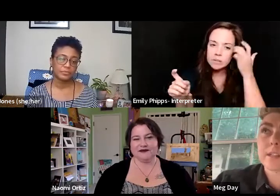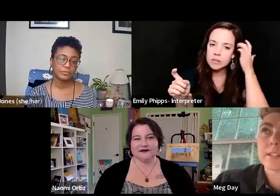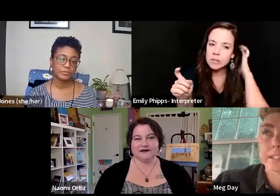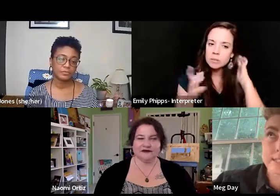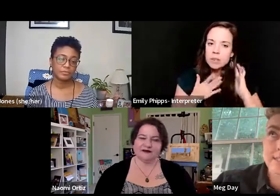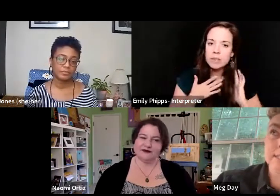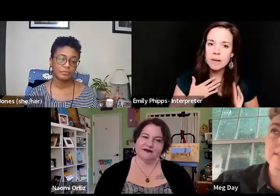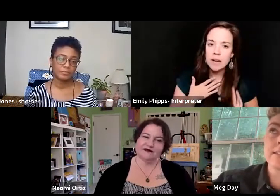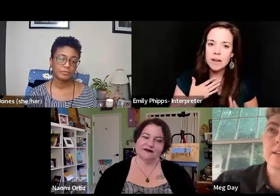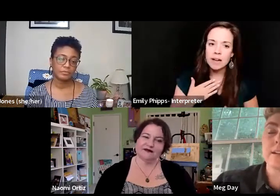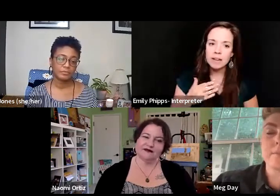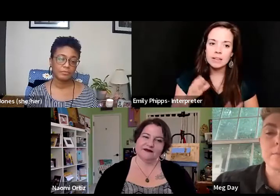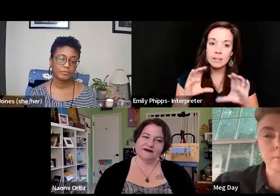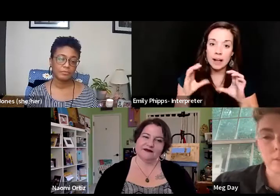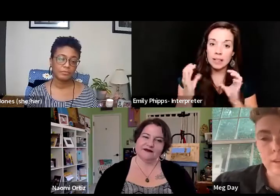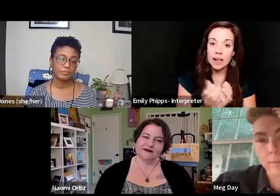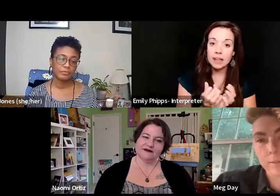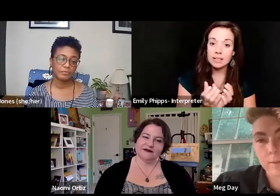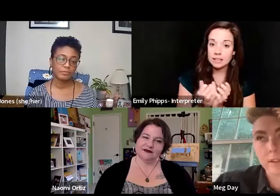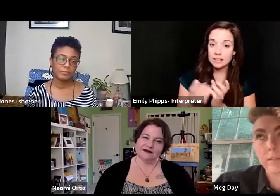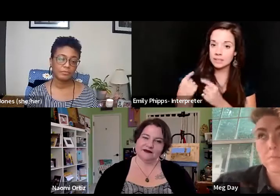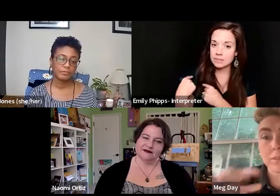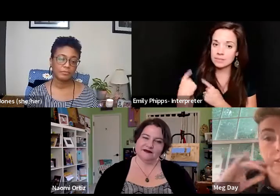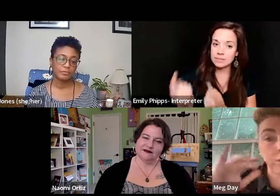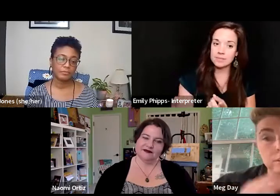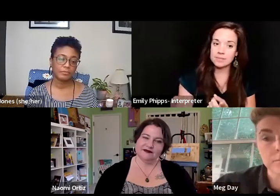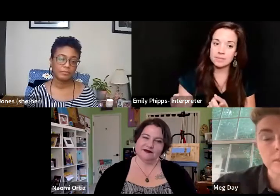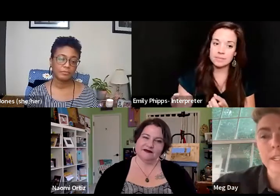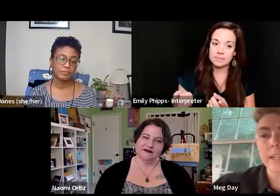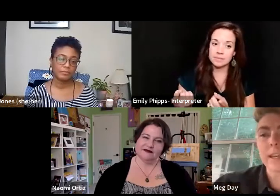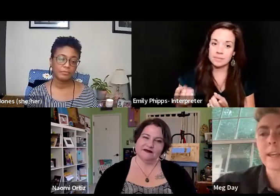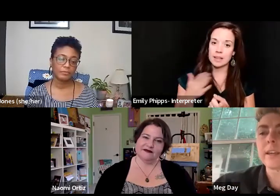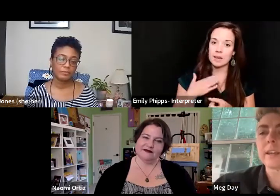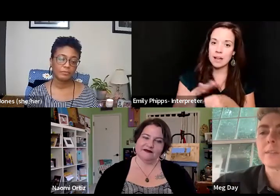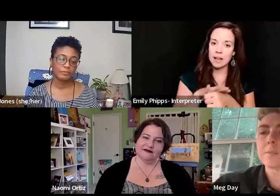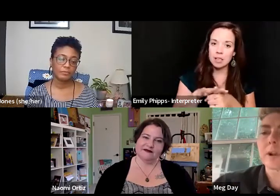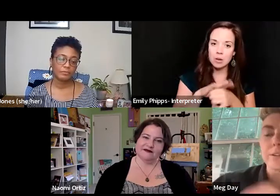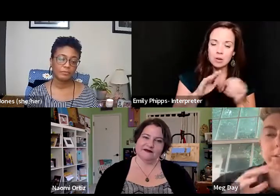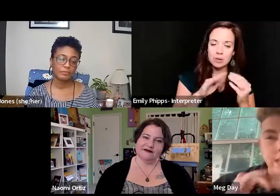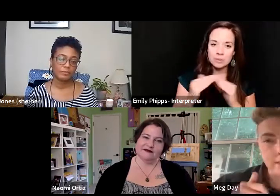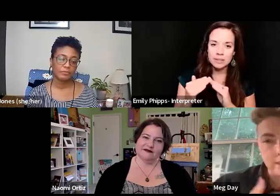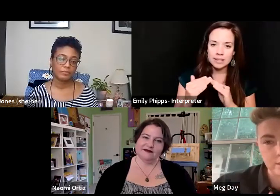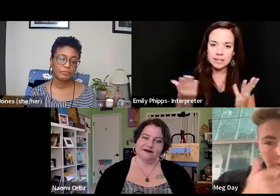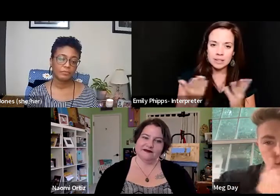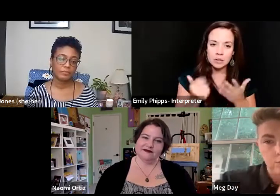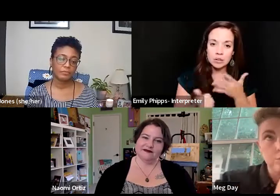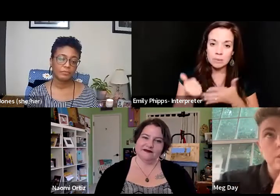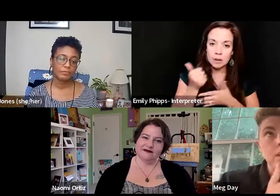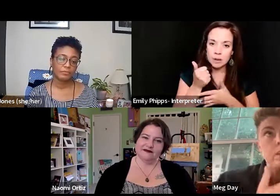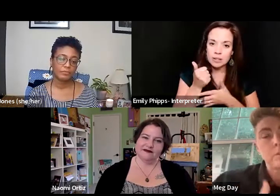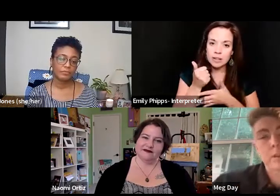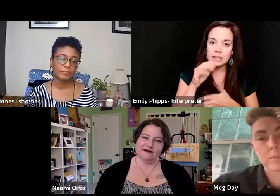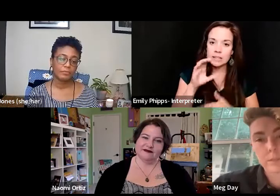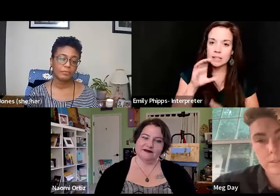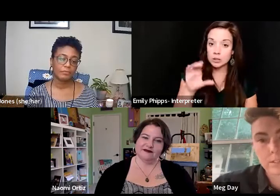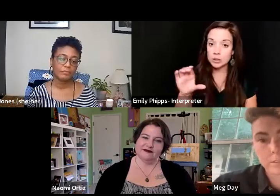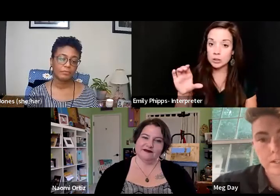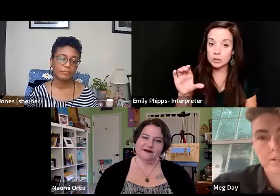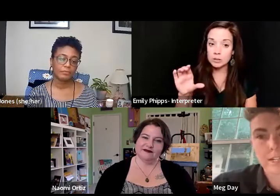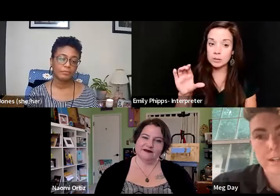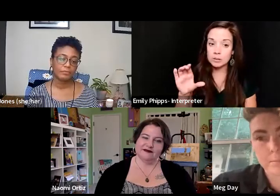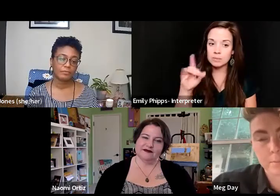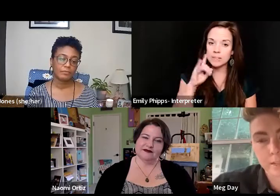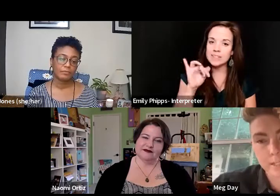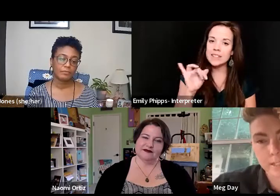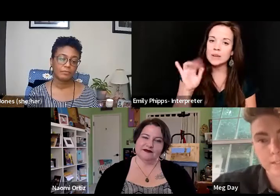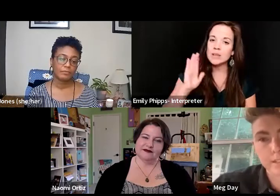classes, um, and, and with my local community here is prioritizing Zoom in the way that we used to